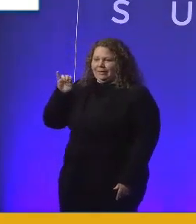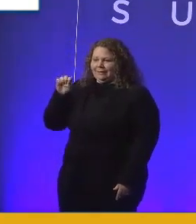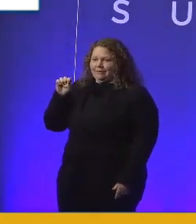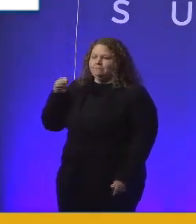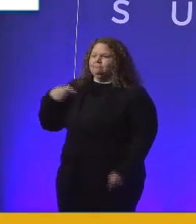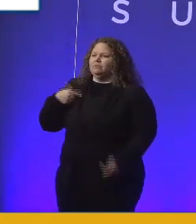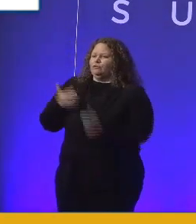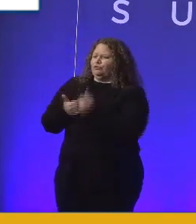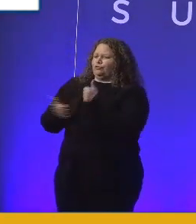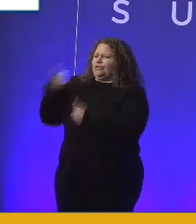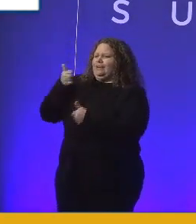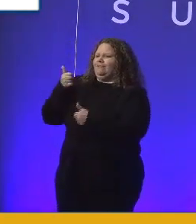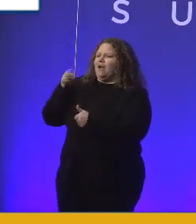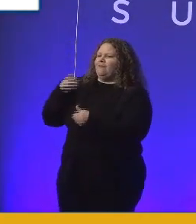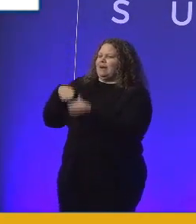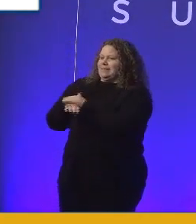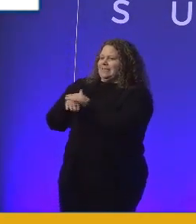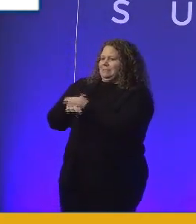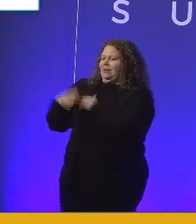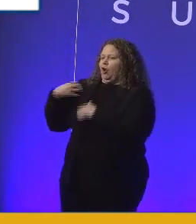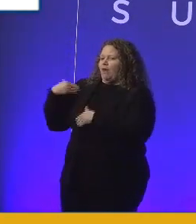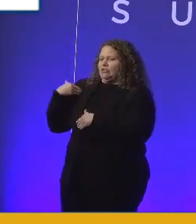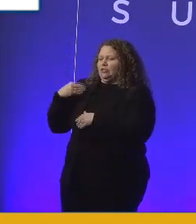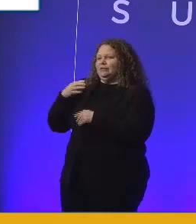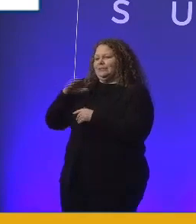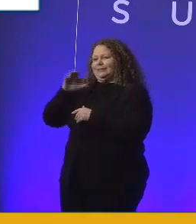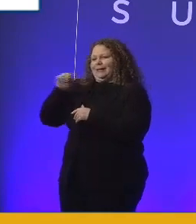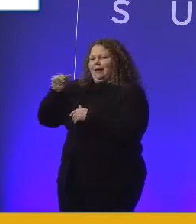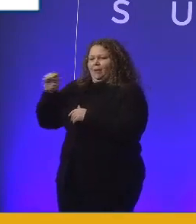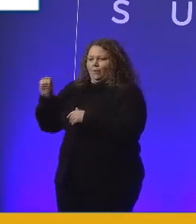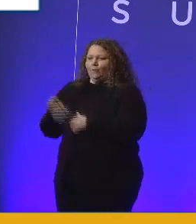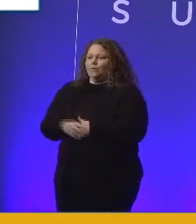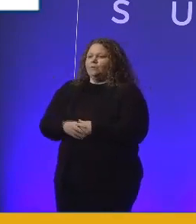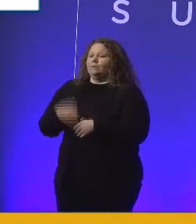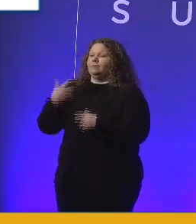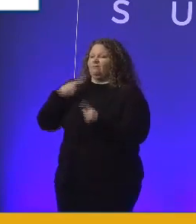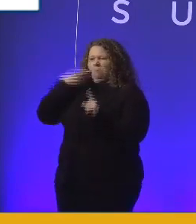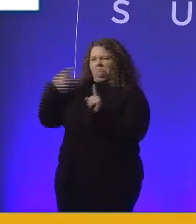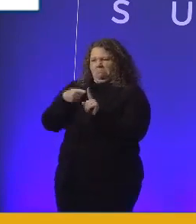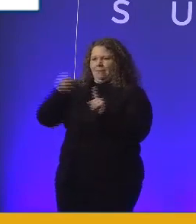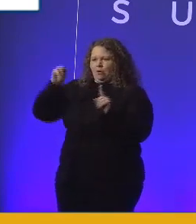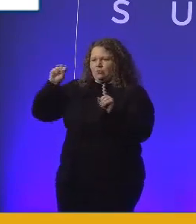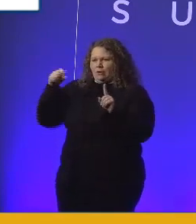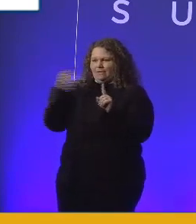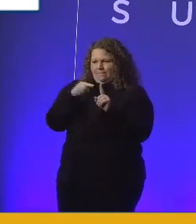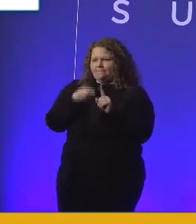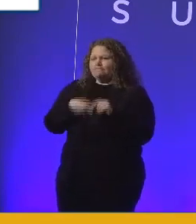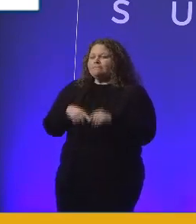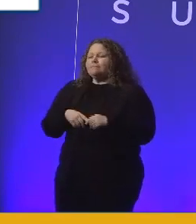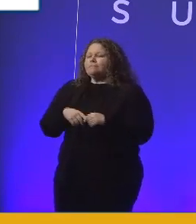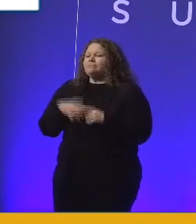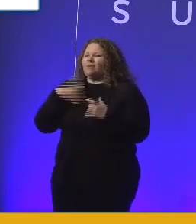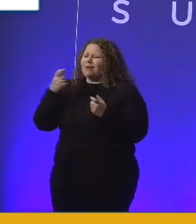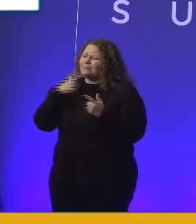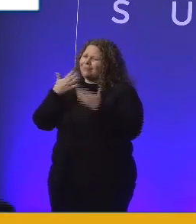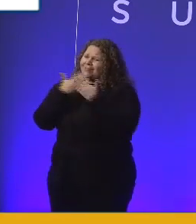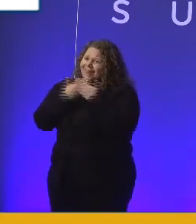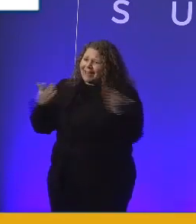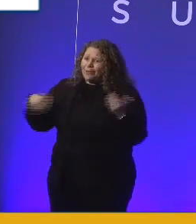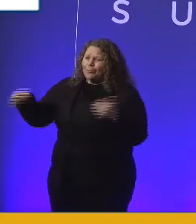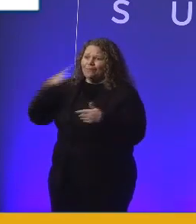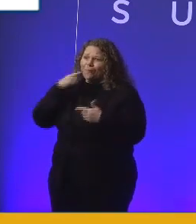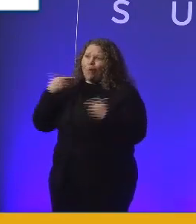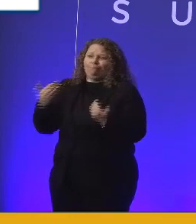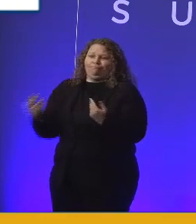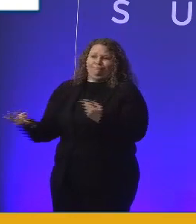And firstly, I want to thank you for taking this course, for investing your time in disability and